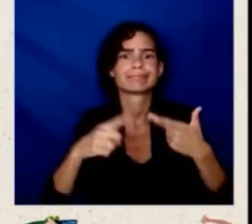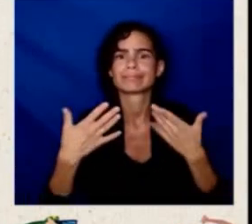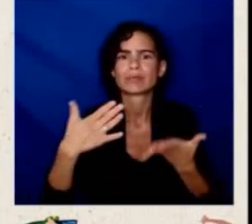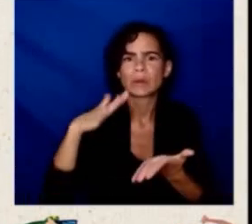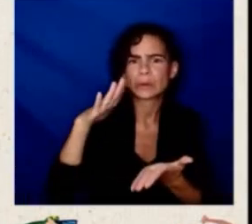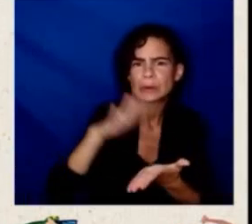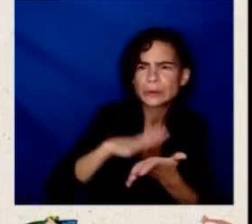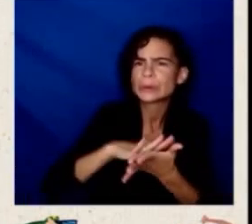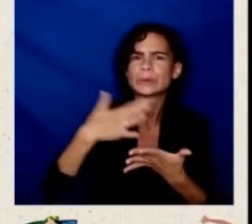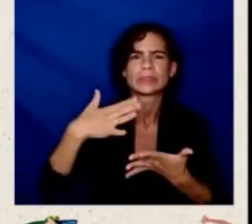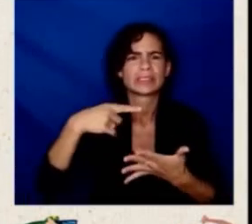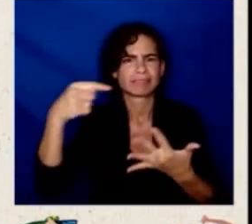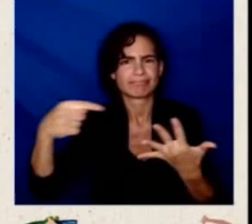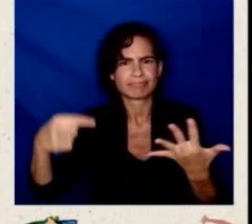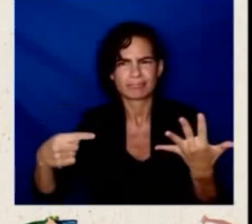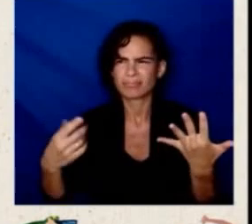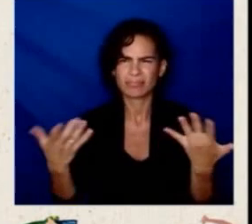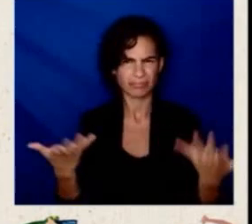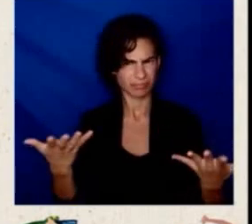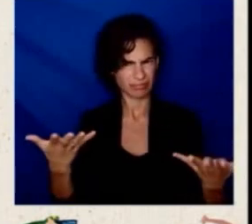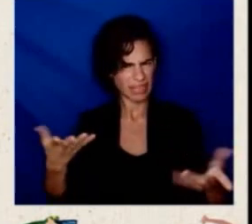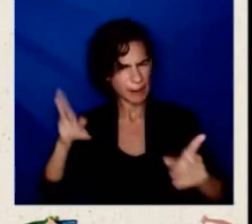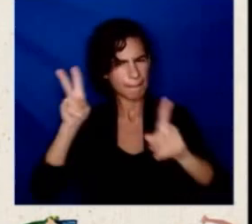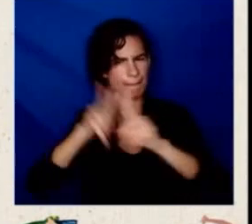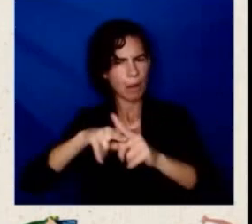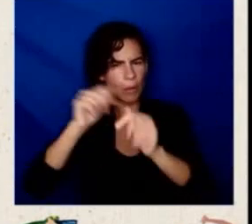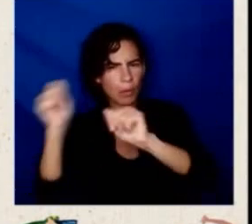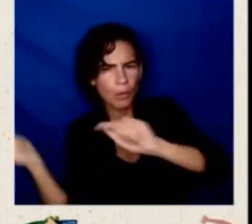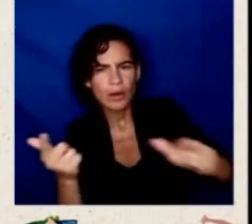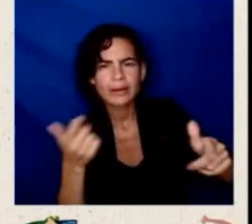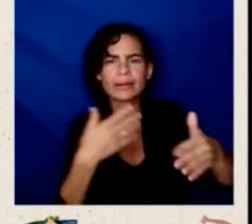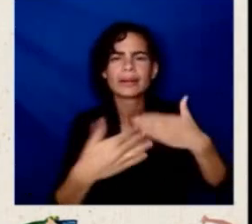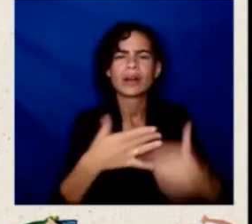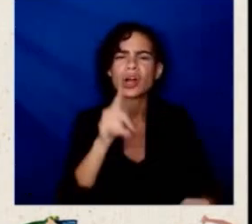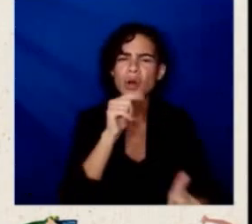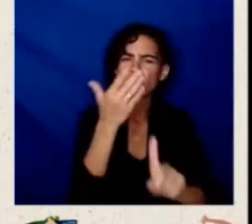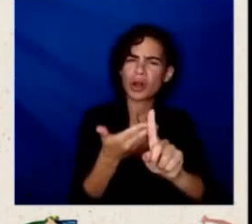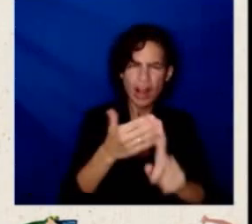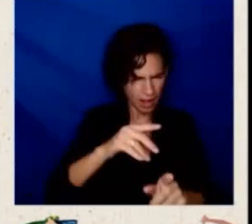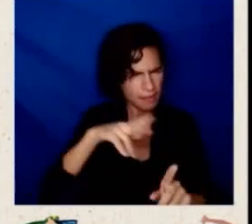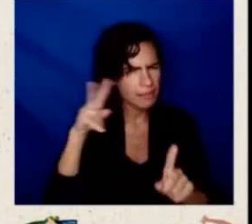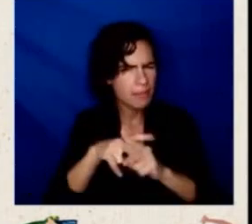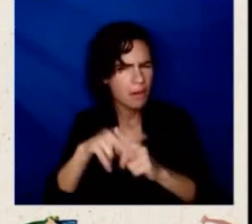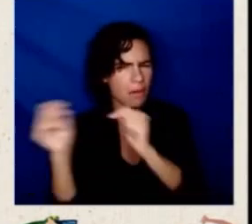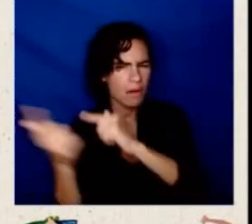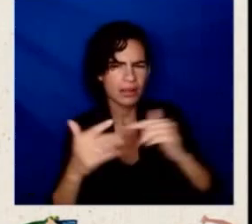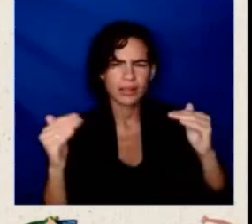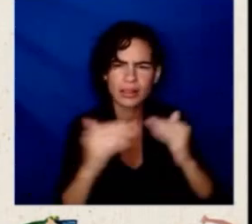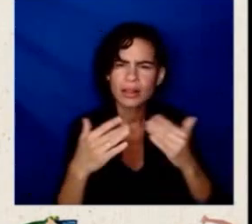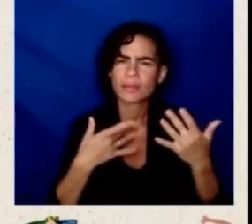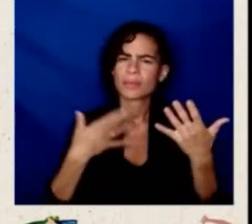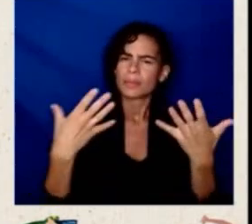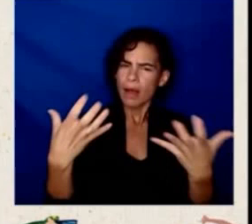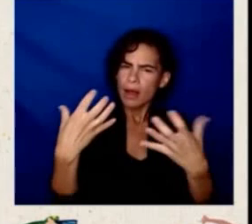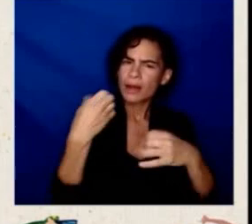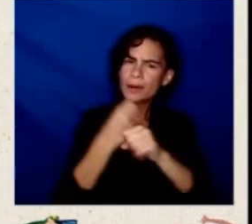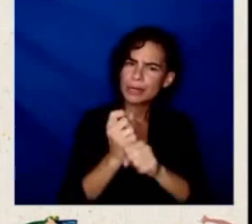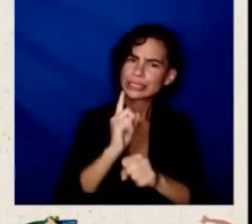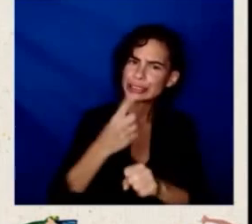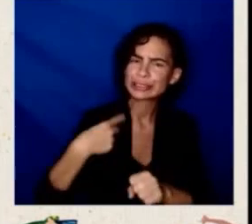now, we are doing not just the COVID work to make sure that people get on board. And by the way, Latinos are now